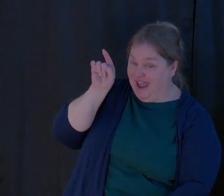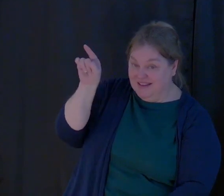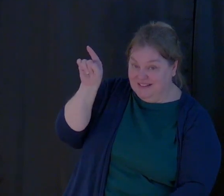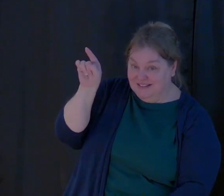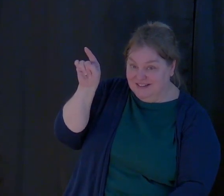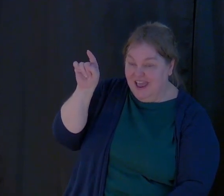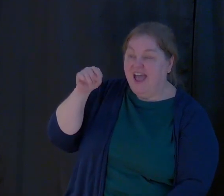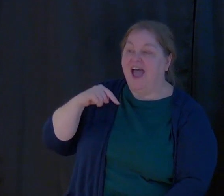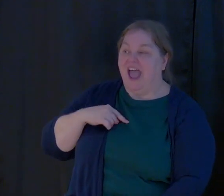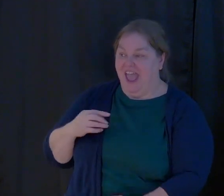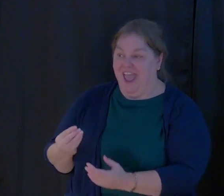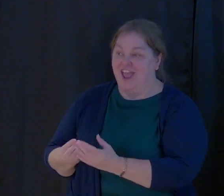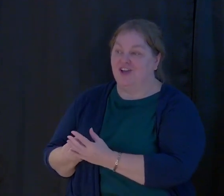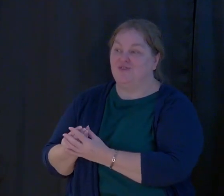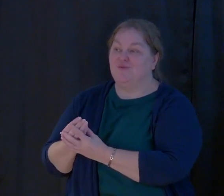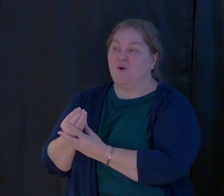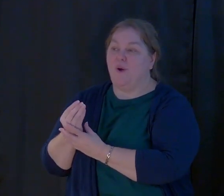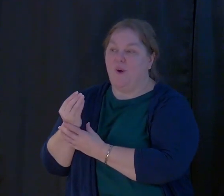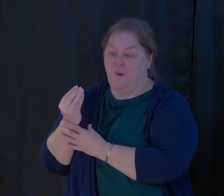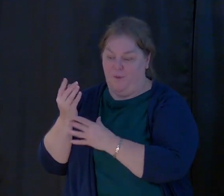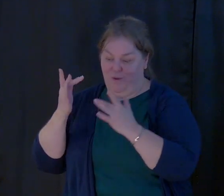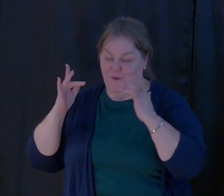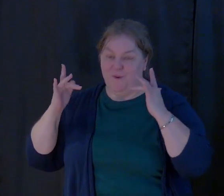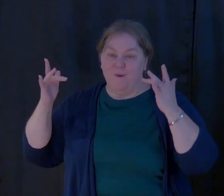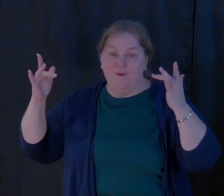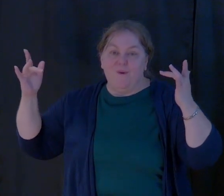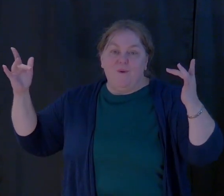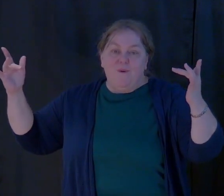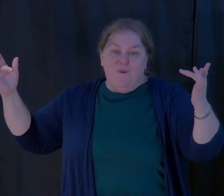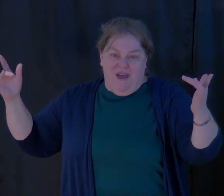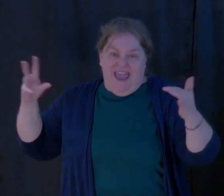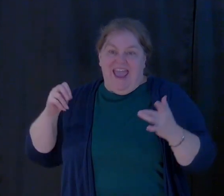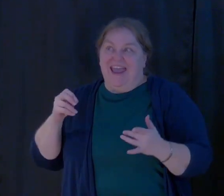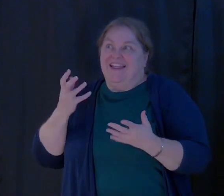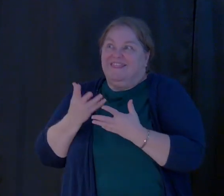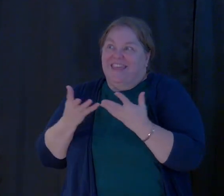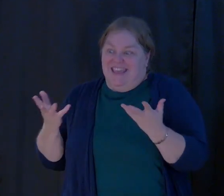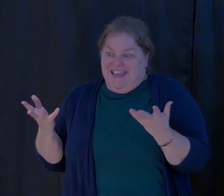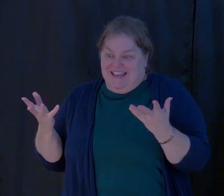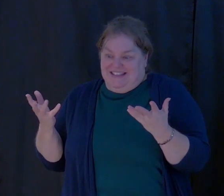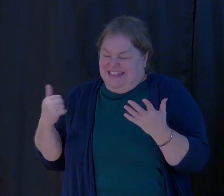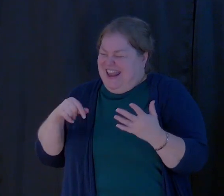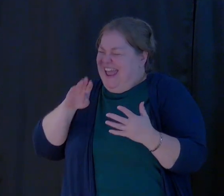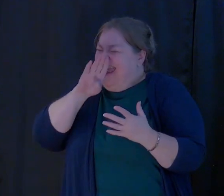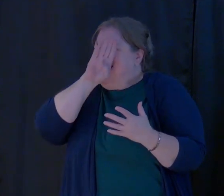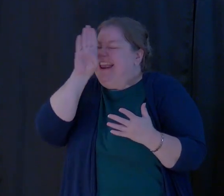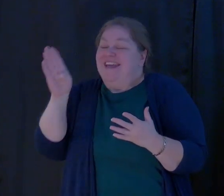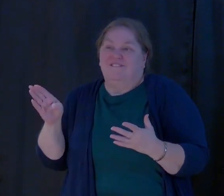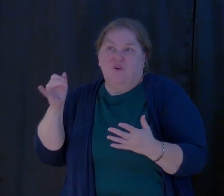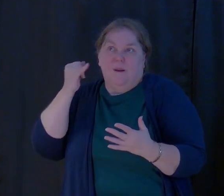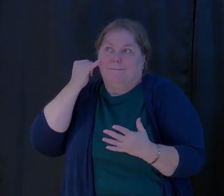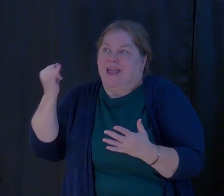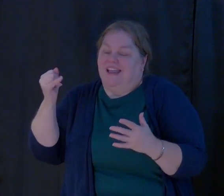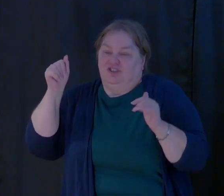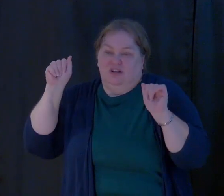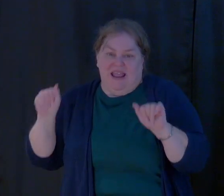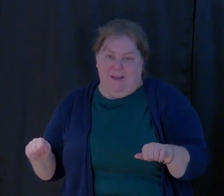begins to grow and it begins to achieve things that I've never been able to imagine before in my life.